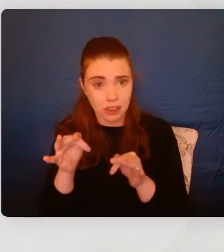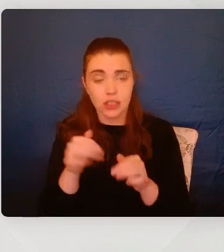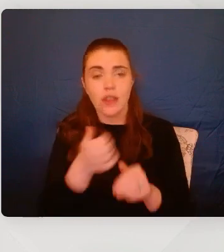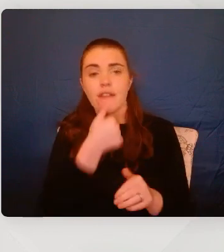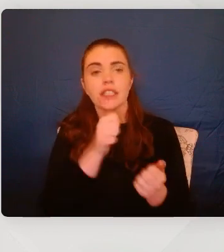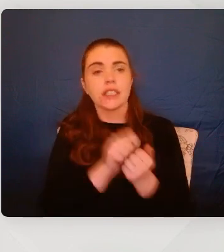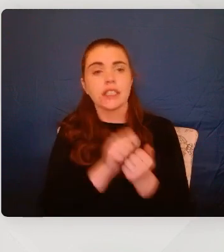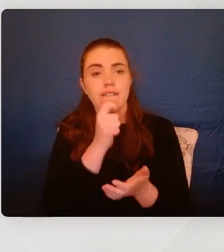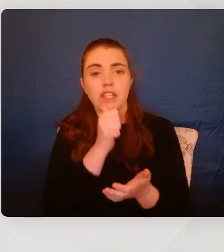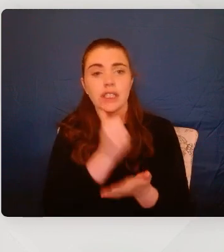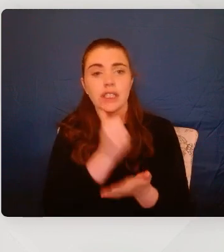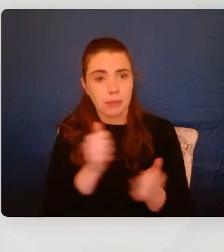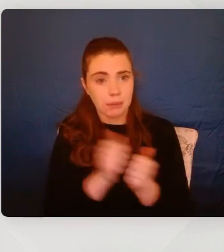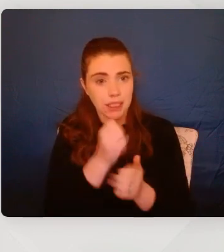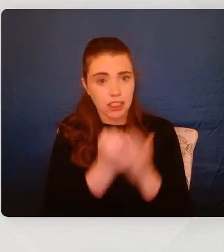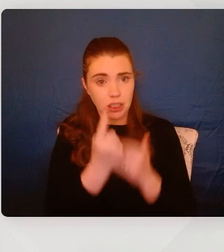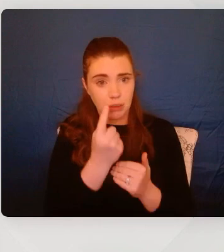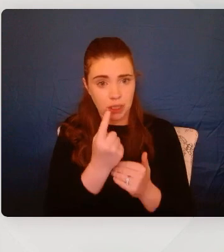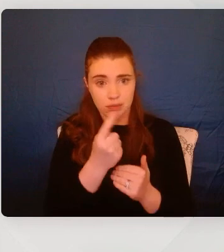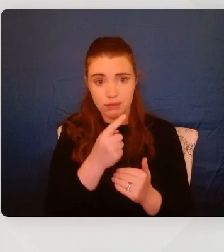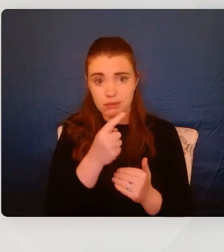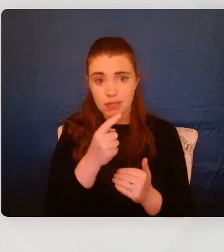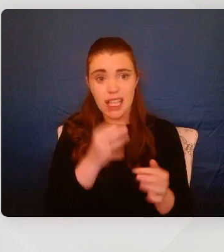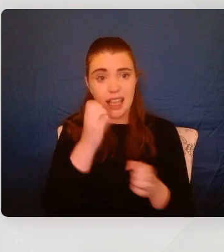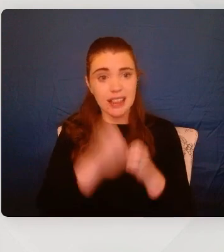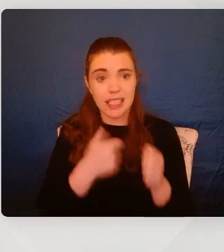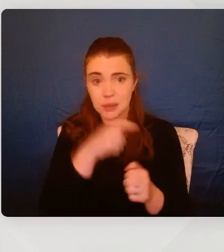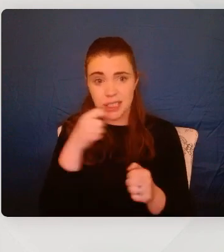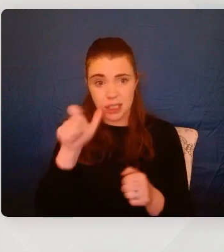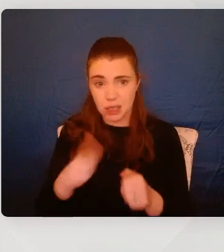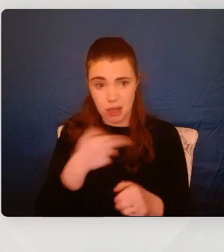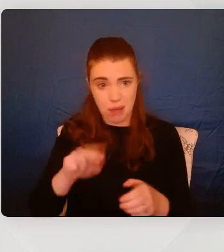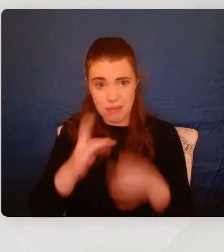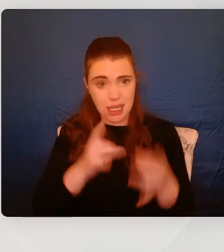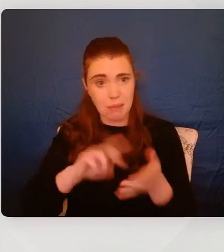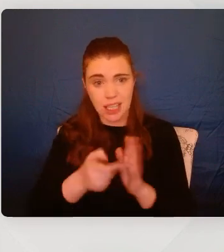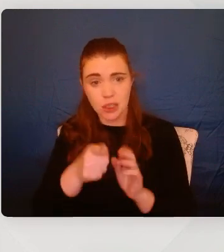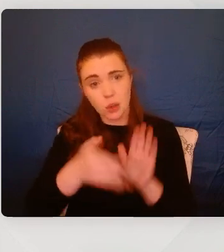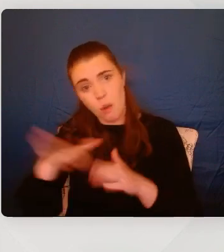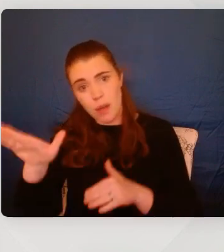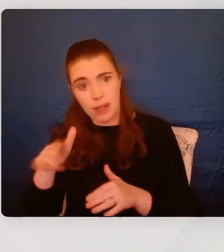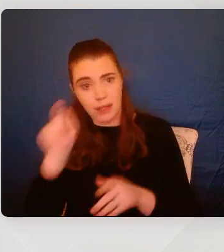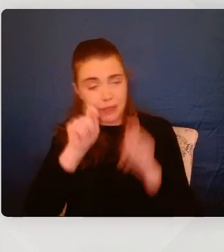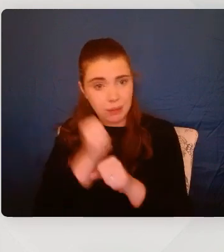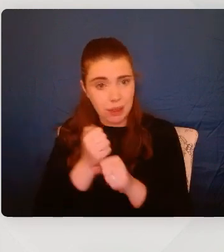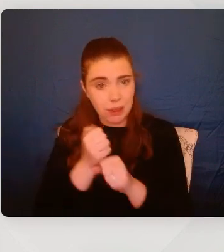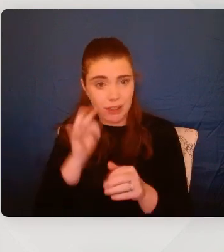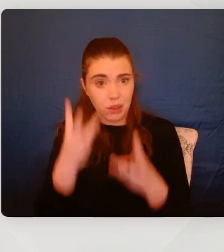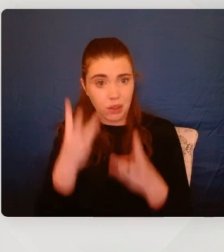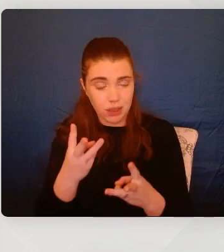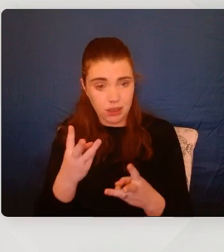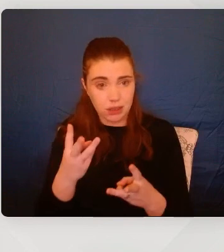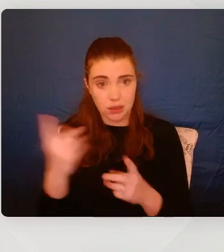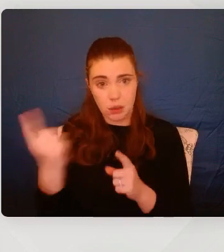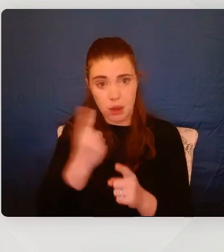I would say, we're not going to make it make a plan right now. And you go away and you have to think about whether you feel like you might be ready to come